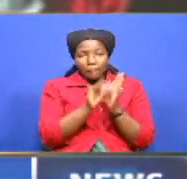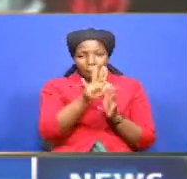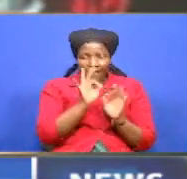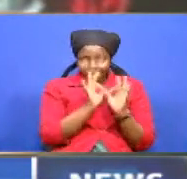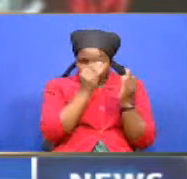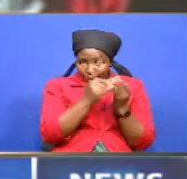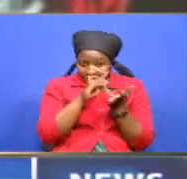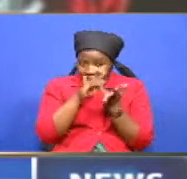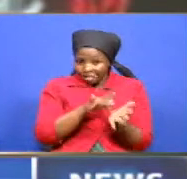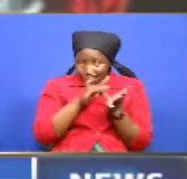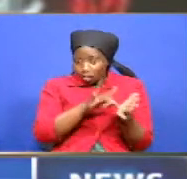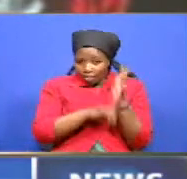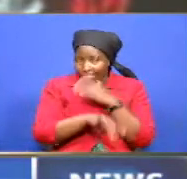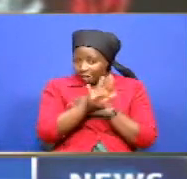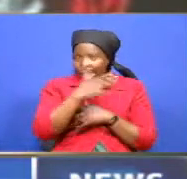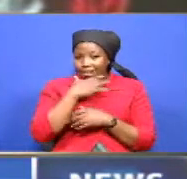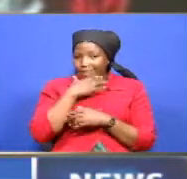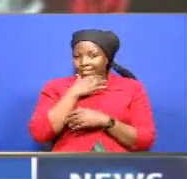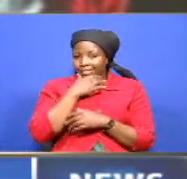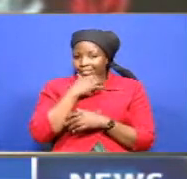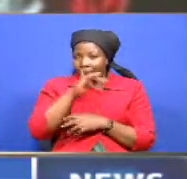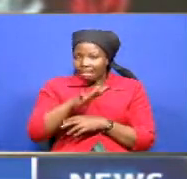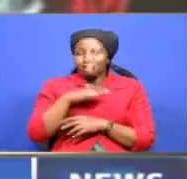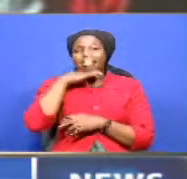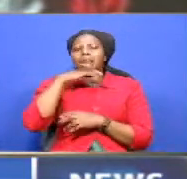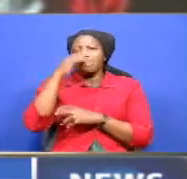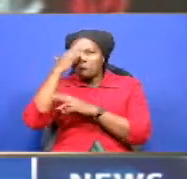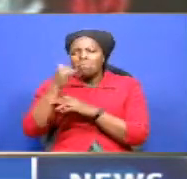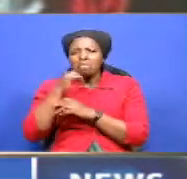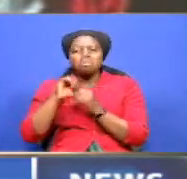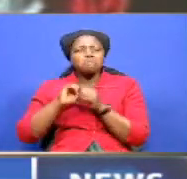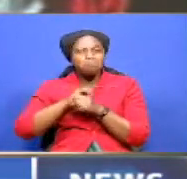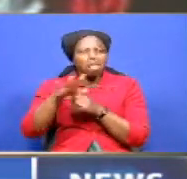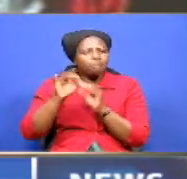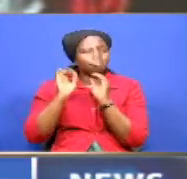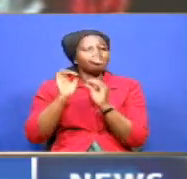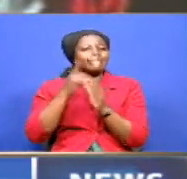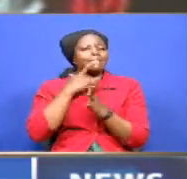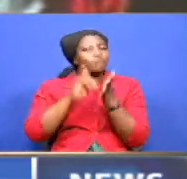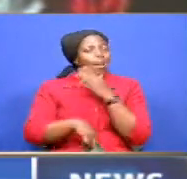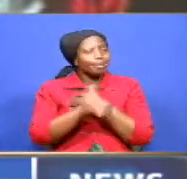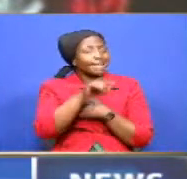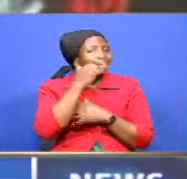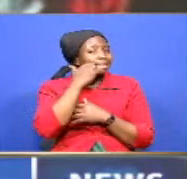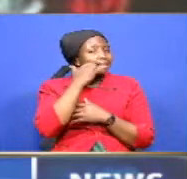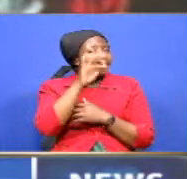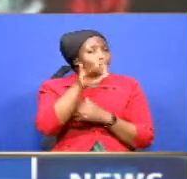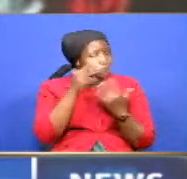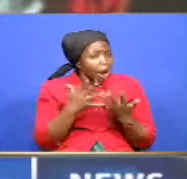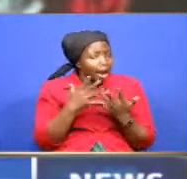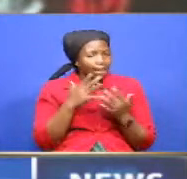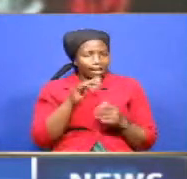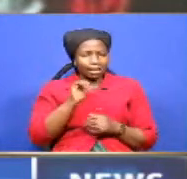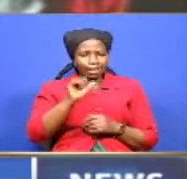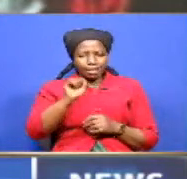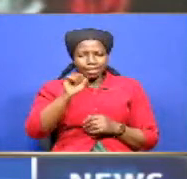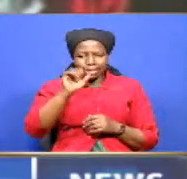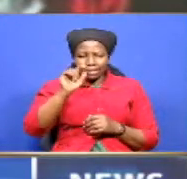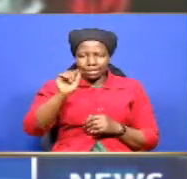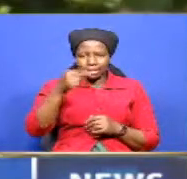insisting that their kin did not die of COVID-19, attributing his death to complications resulting from asthma.